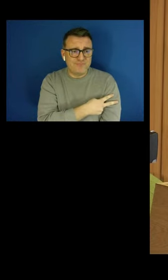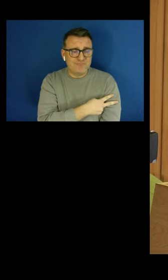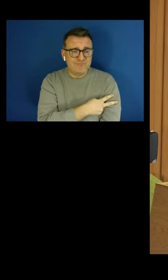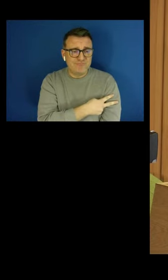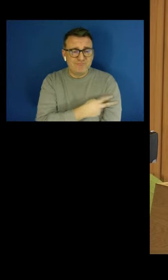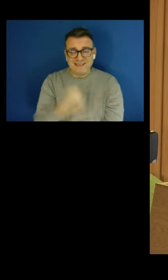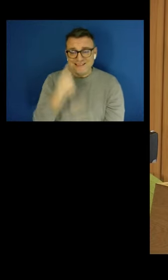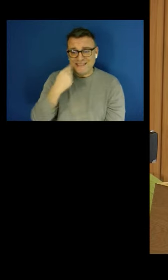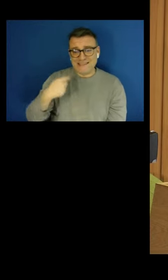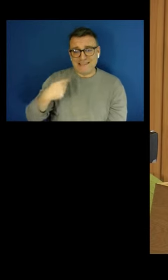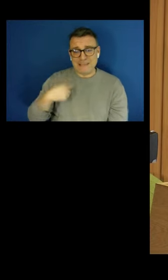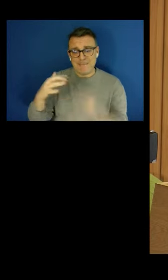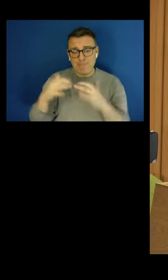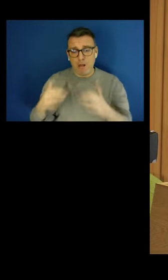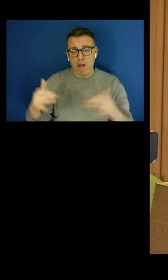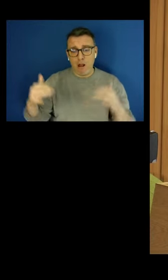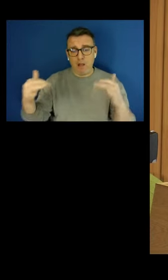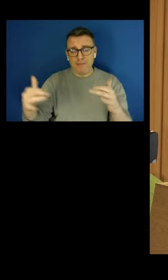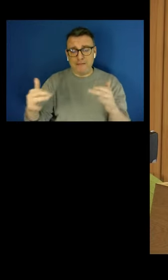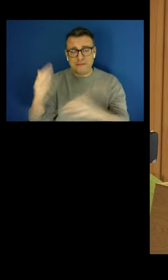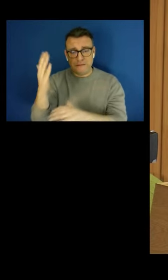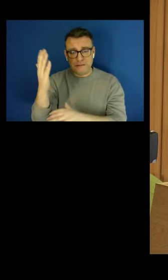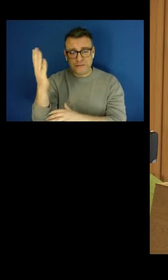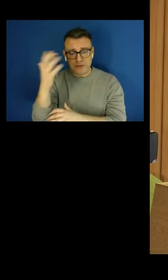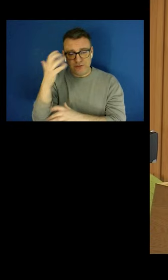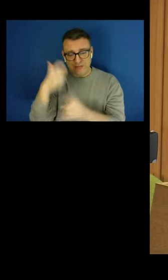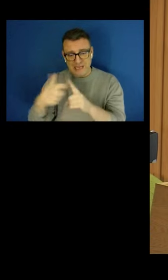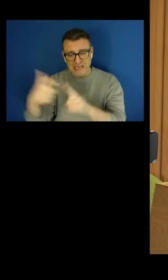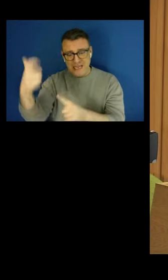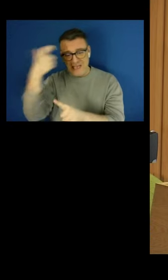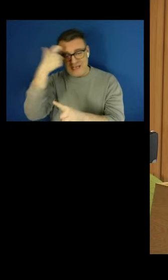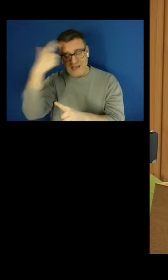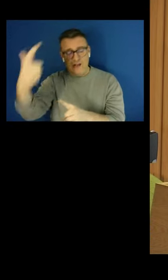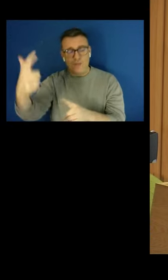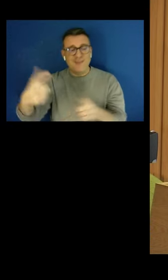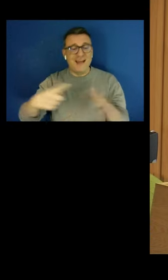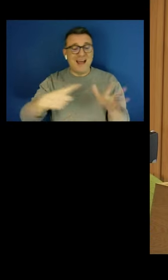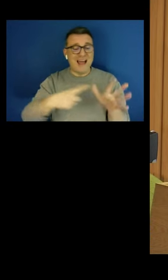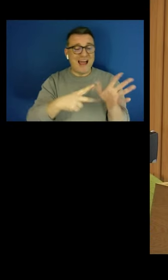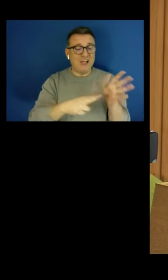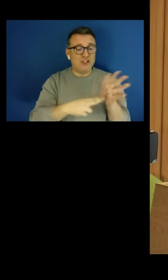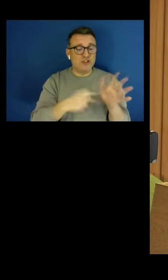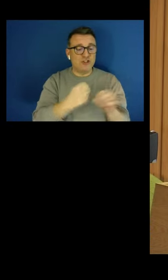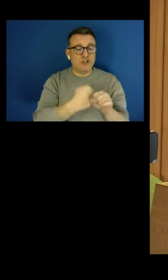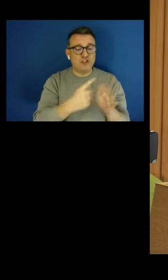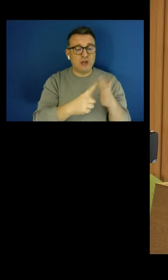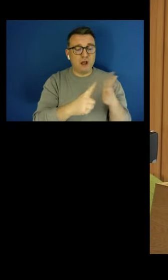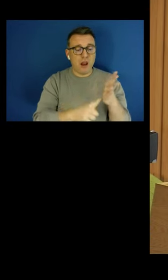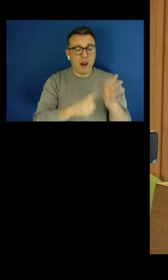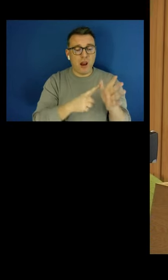Angela Rayner committed a Labour government, if one is elected next year, to introduce